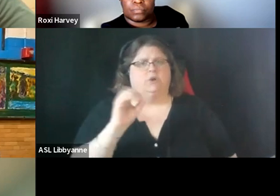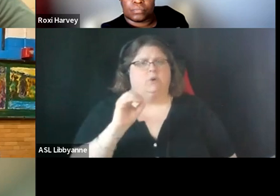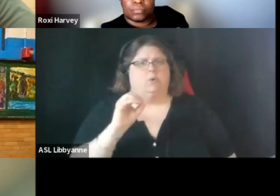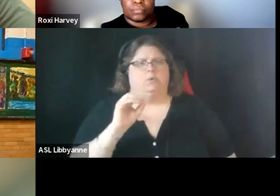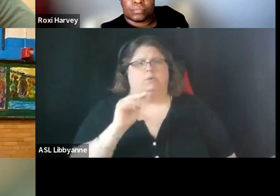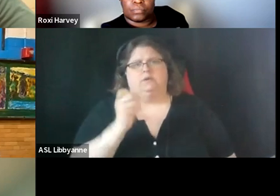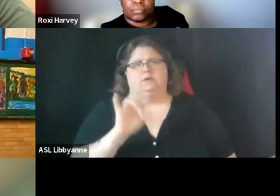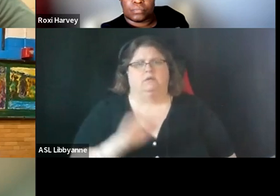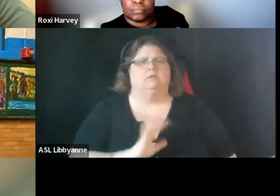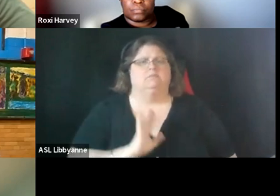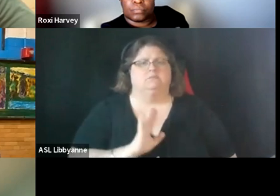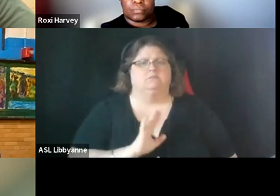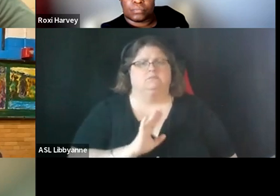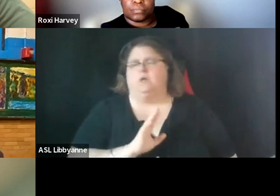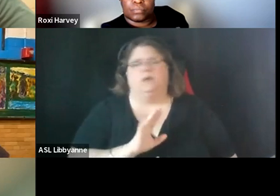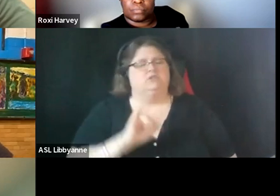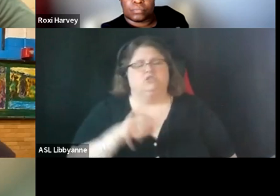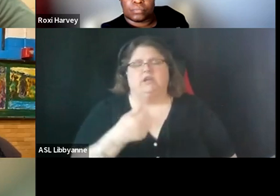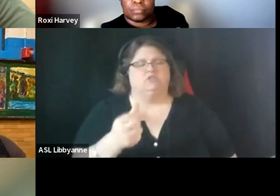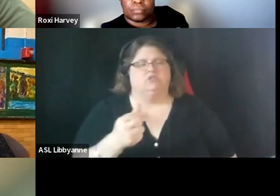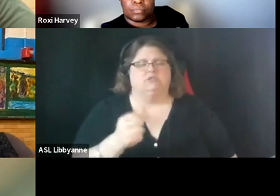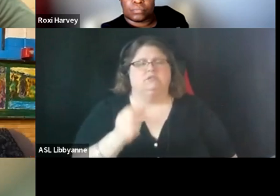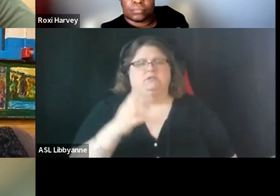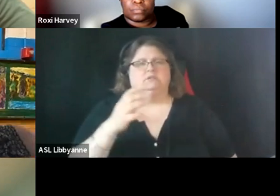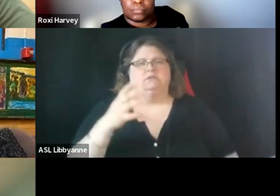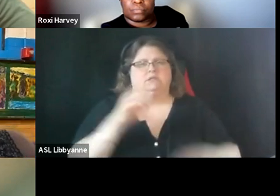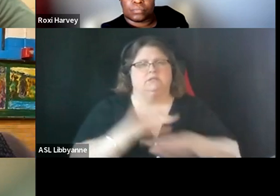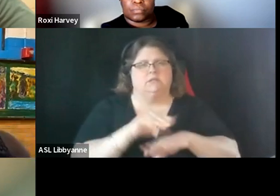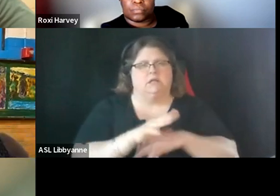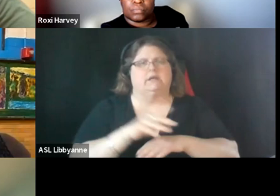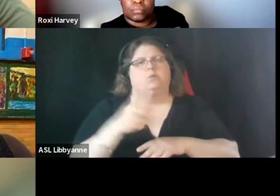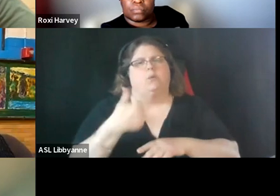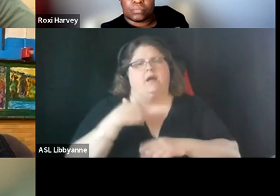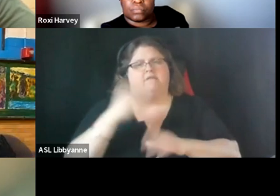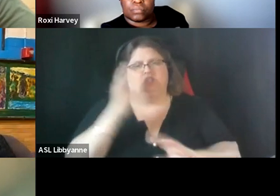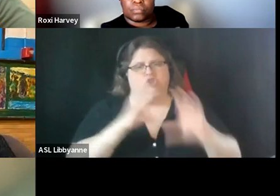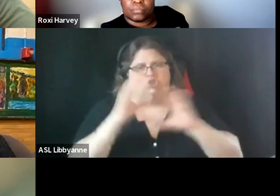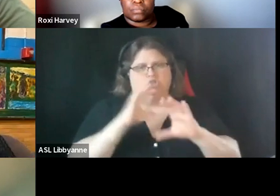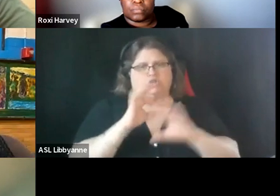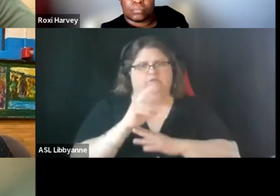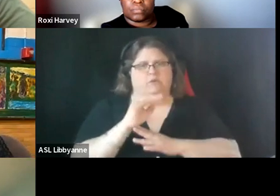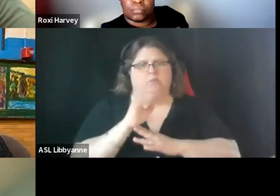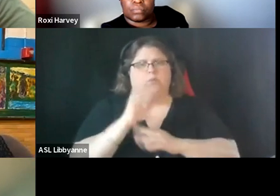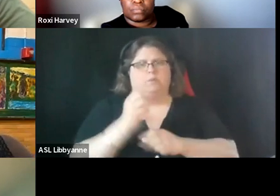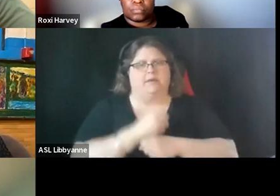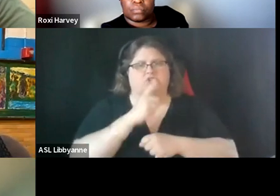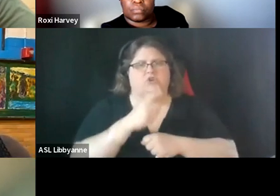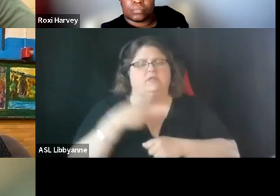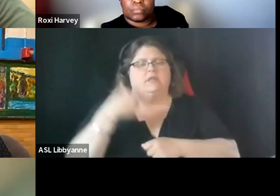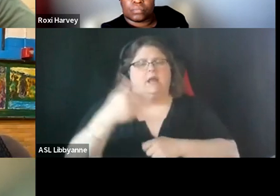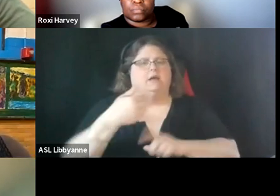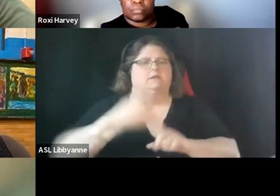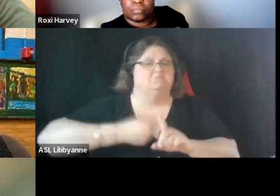we have a search firm that's really going to make sure that um these next few months